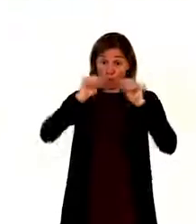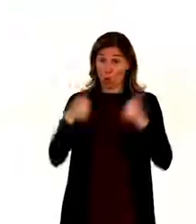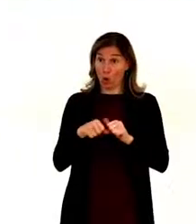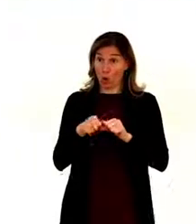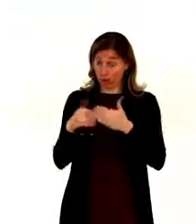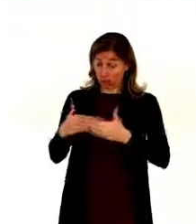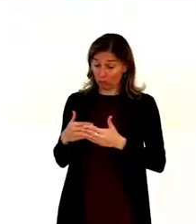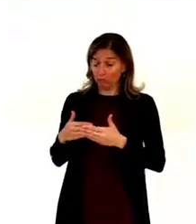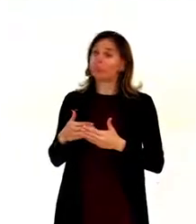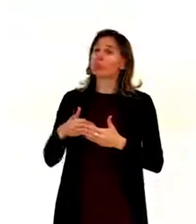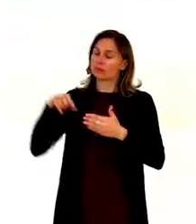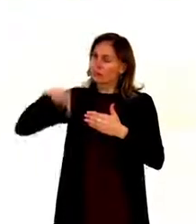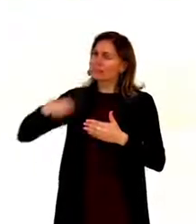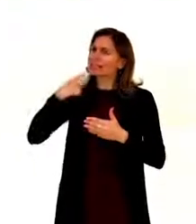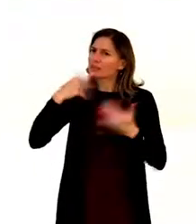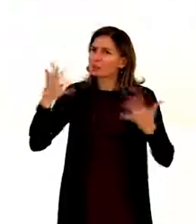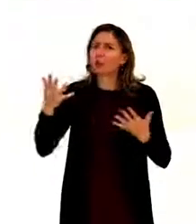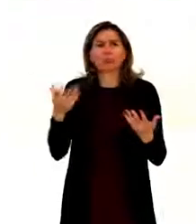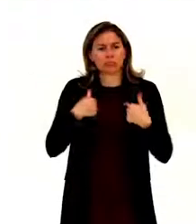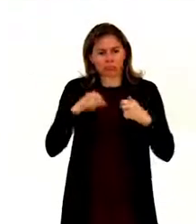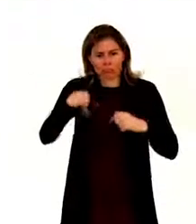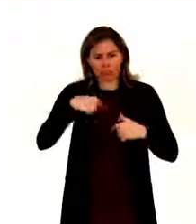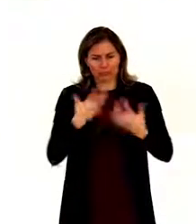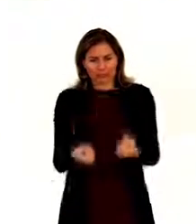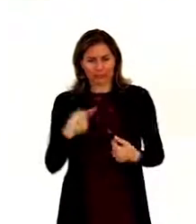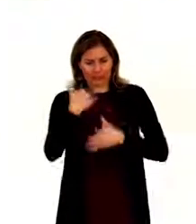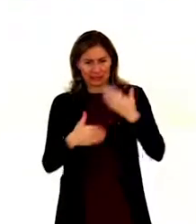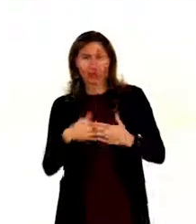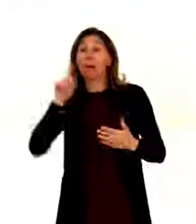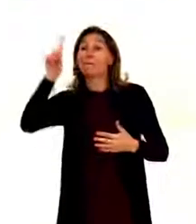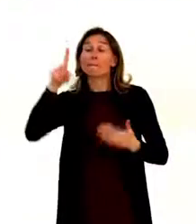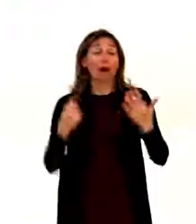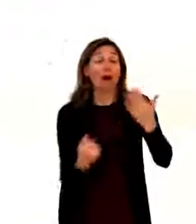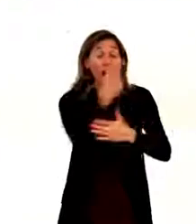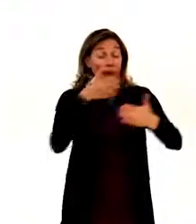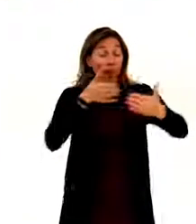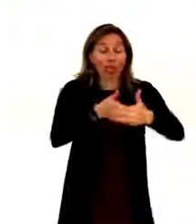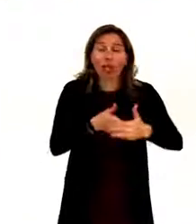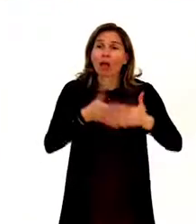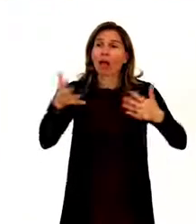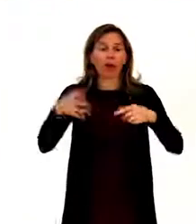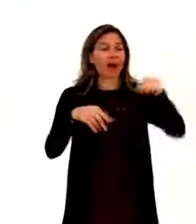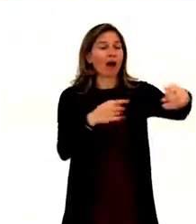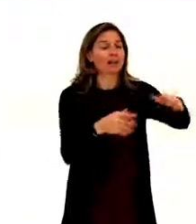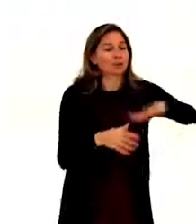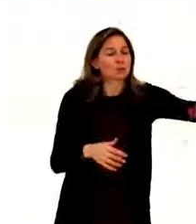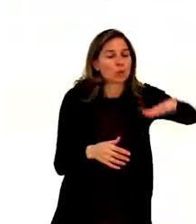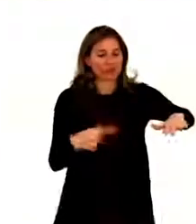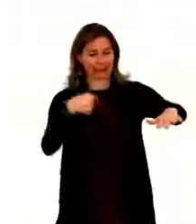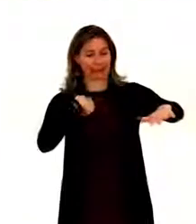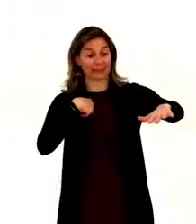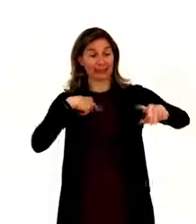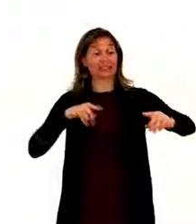disability, which happens in interaction between persons with impairments, and the barriers those persons face